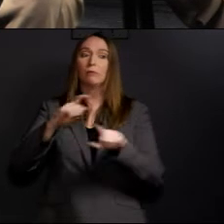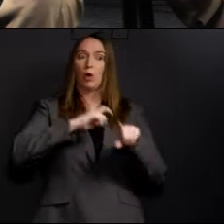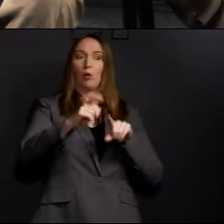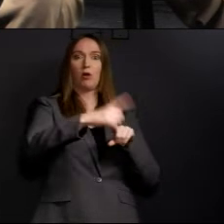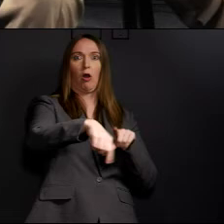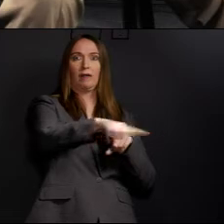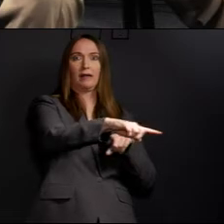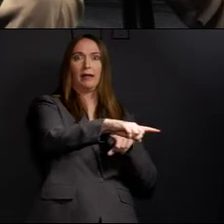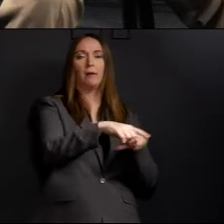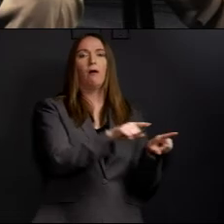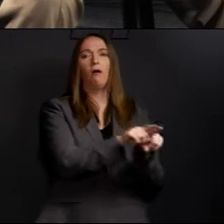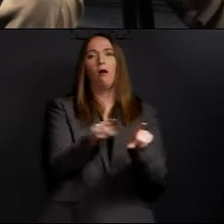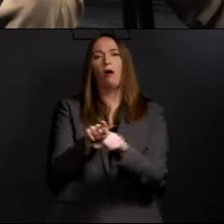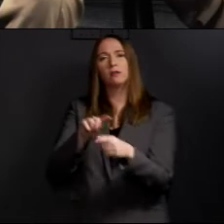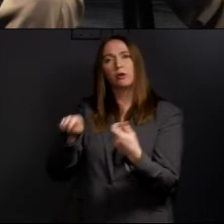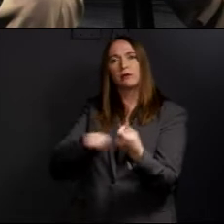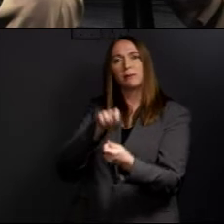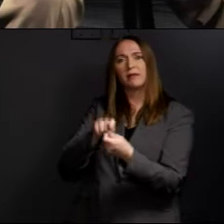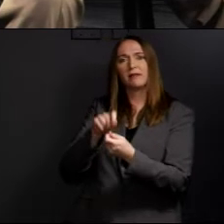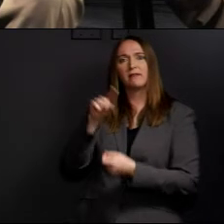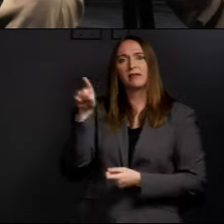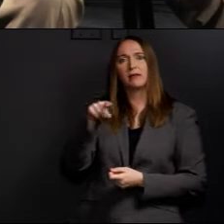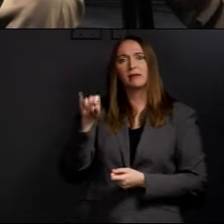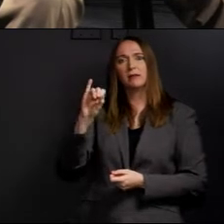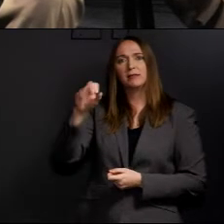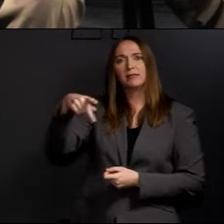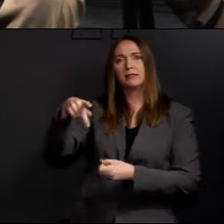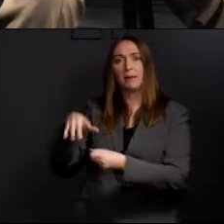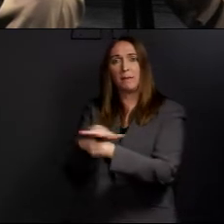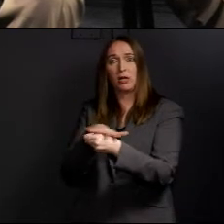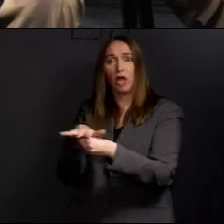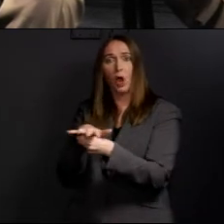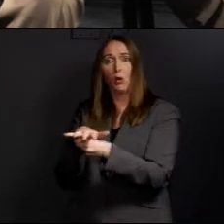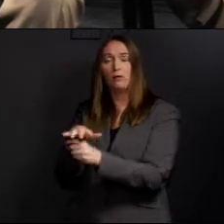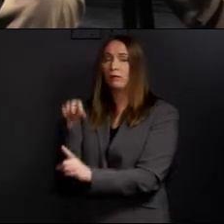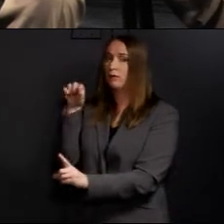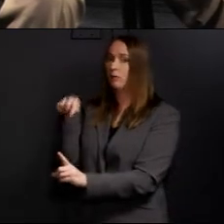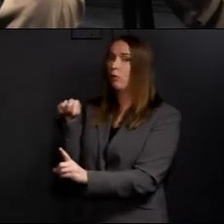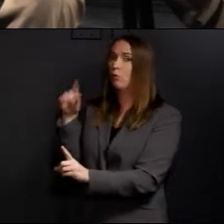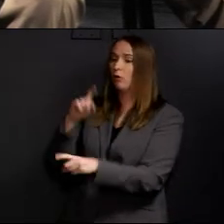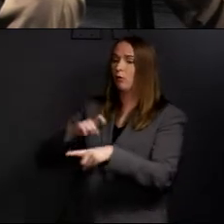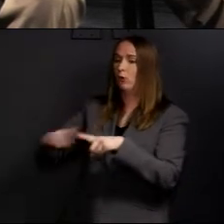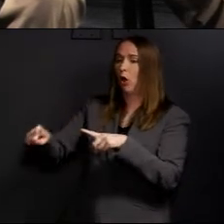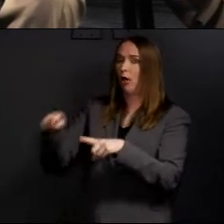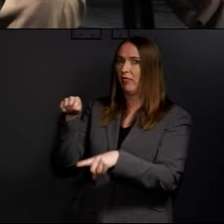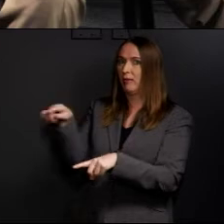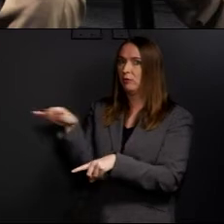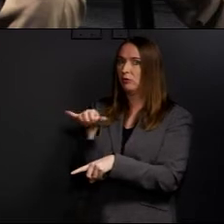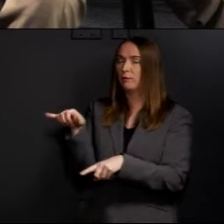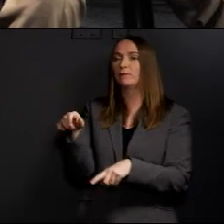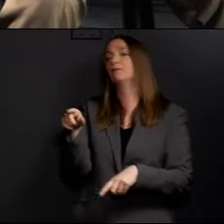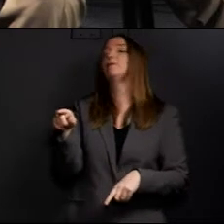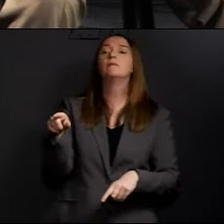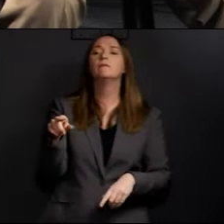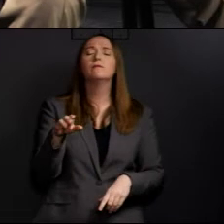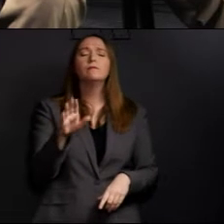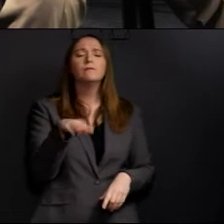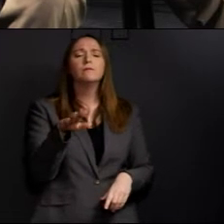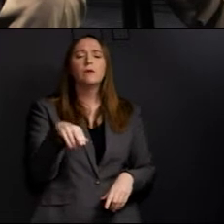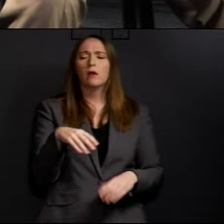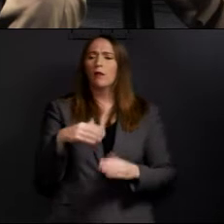we know high cases of COVID-19 do exist. Thank you. And Jungus, there are no age groups or